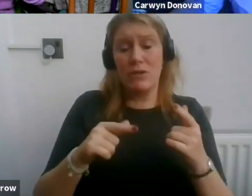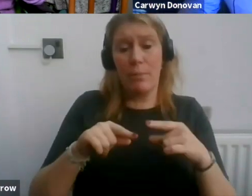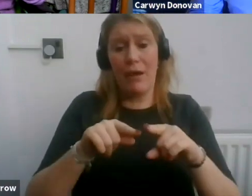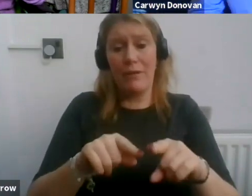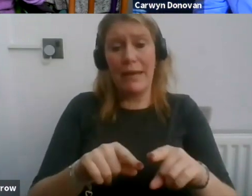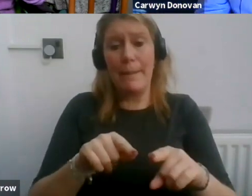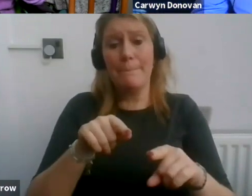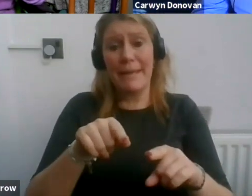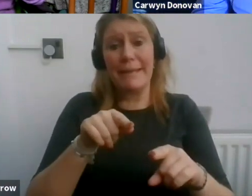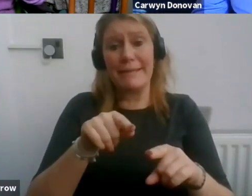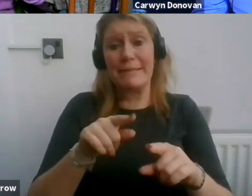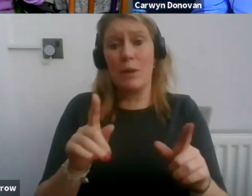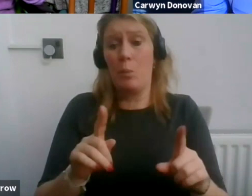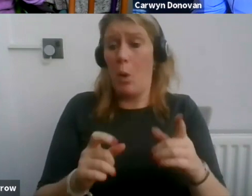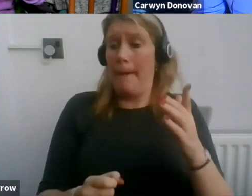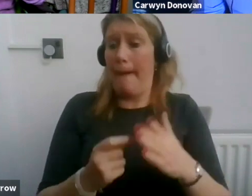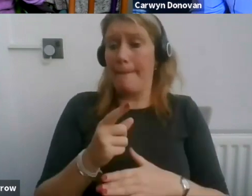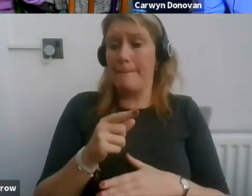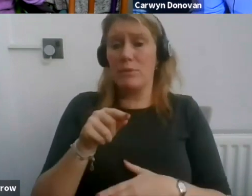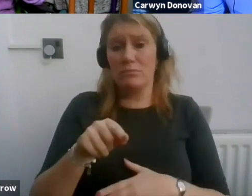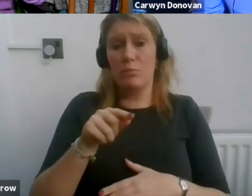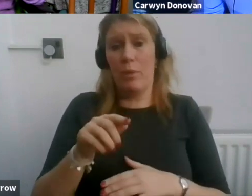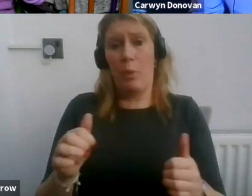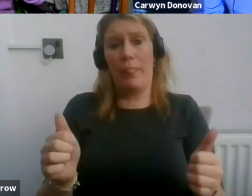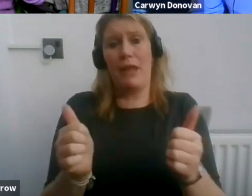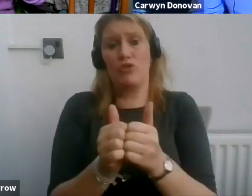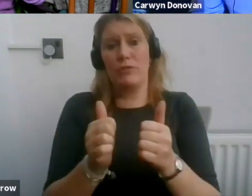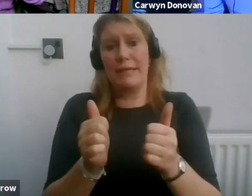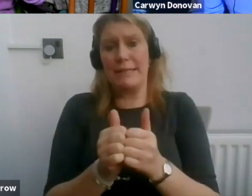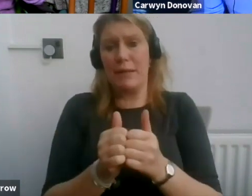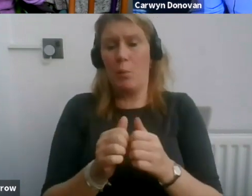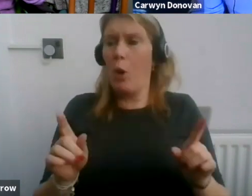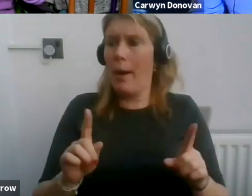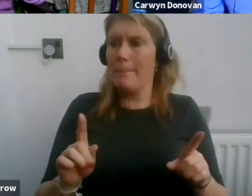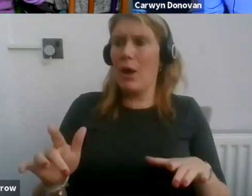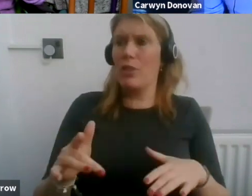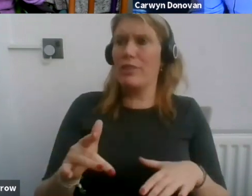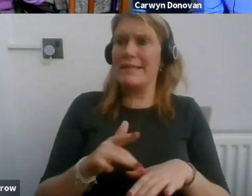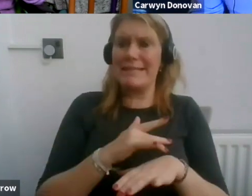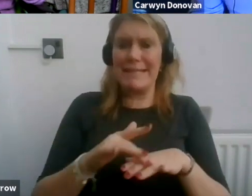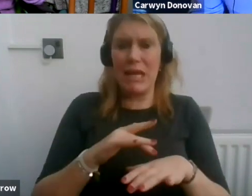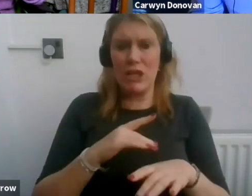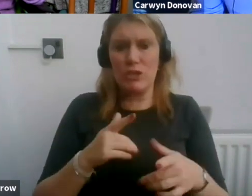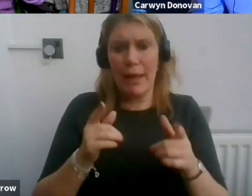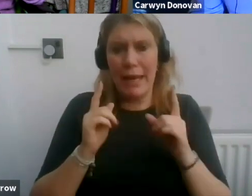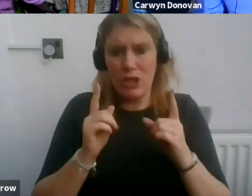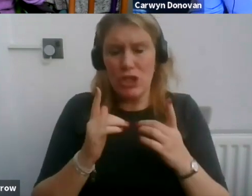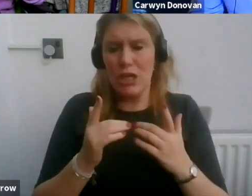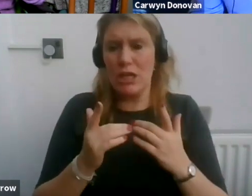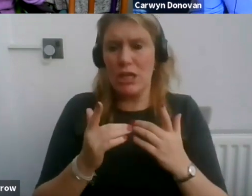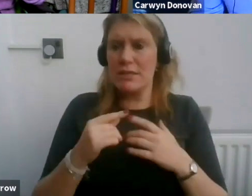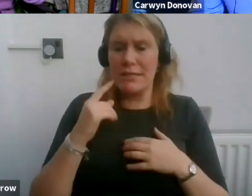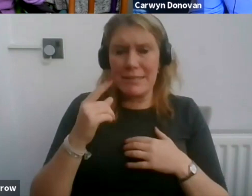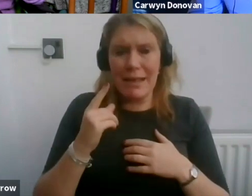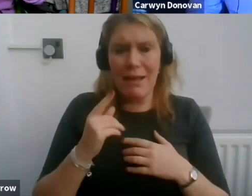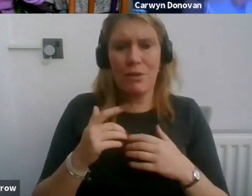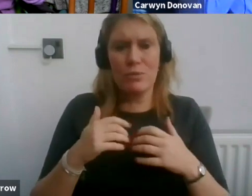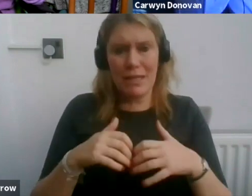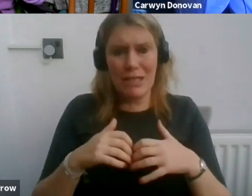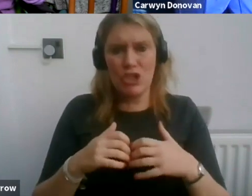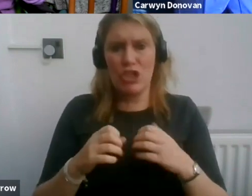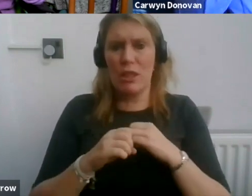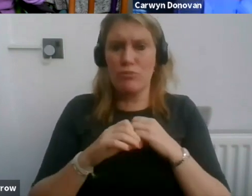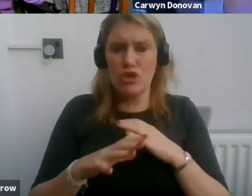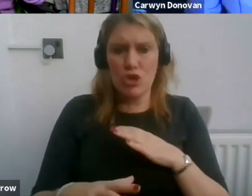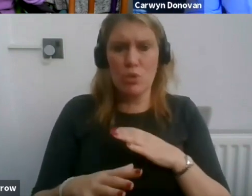say well what about the stage managers, what about the directors, what about the producers, what about the sound technicians, what about the lighting